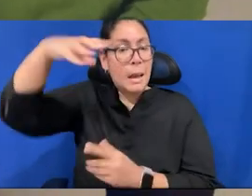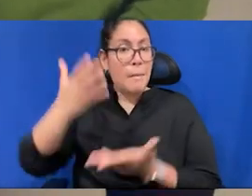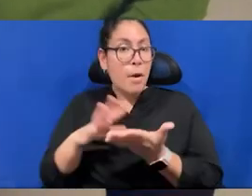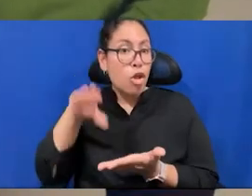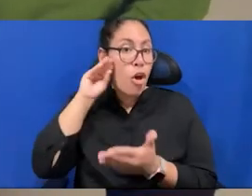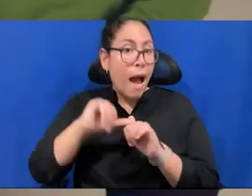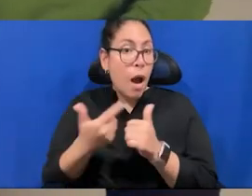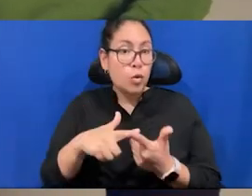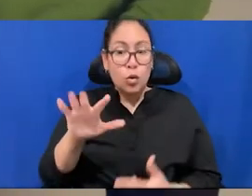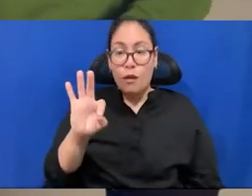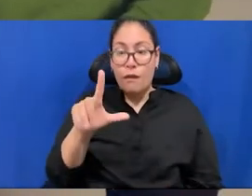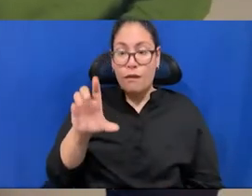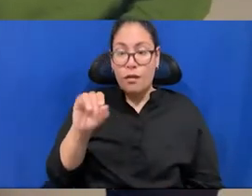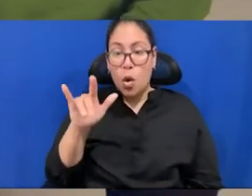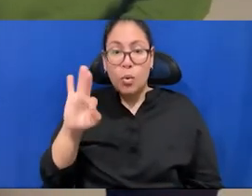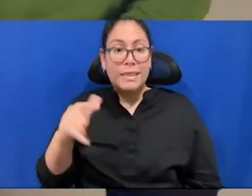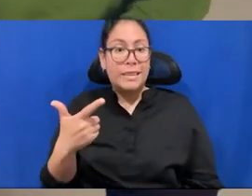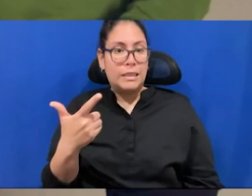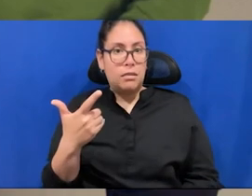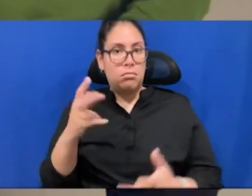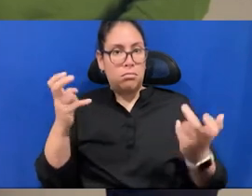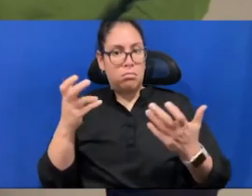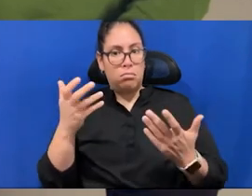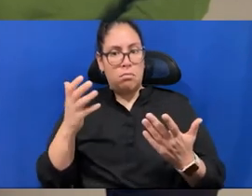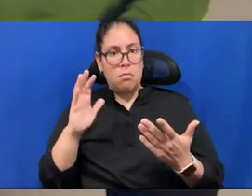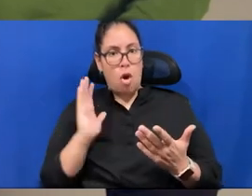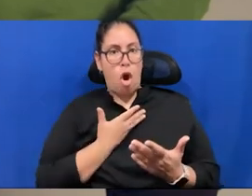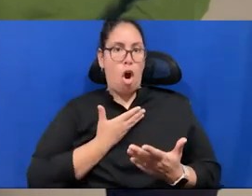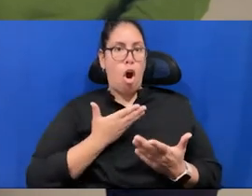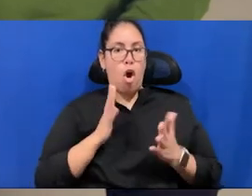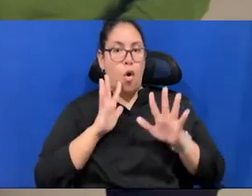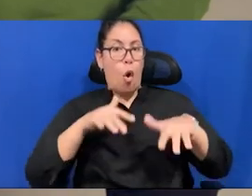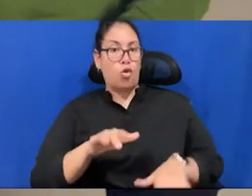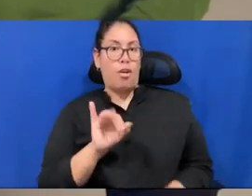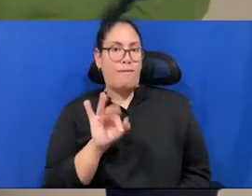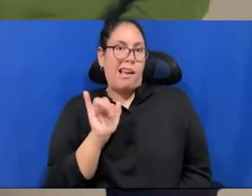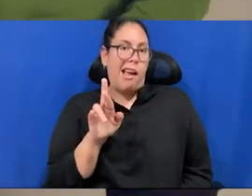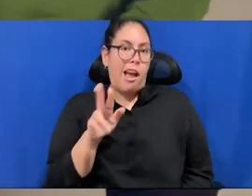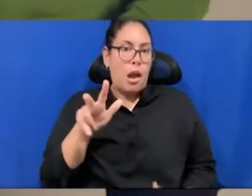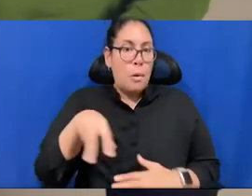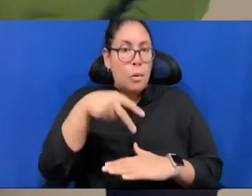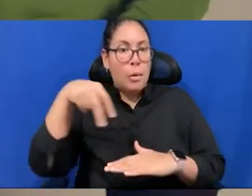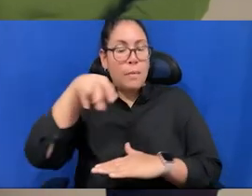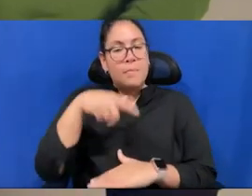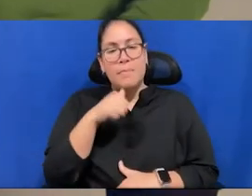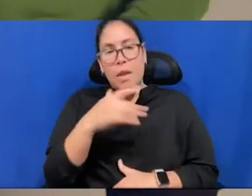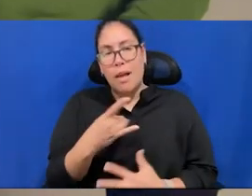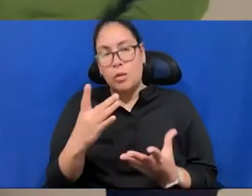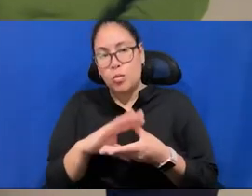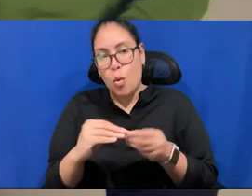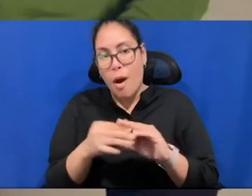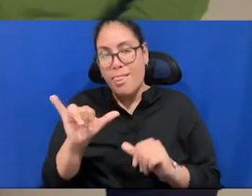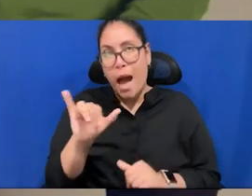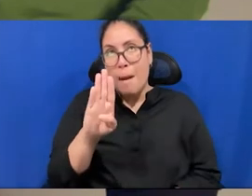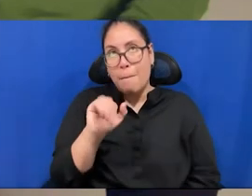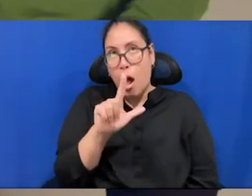of air as the spider too. And this means that the, let's say the sphere, I don't like to talk like a balloon, but have been